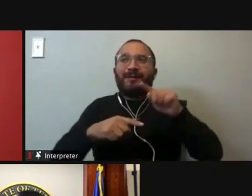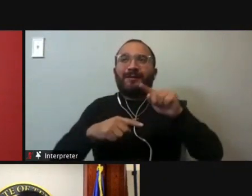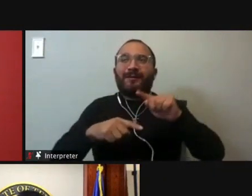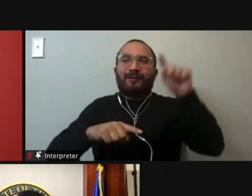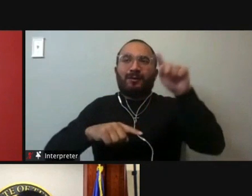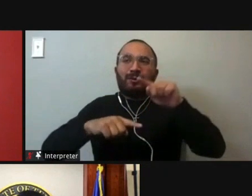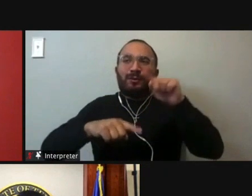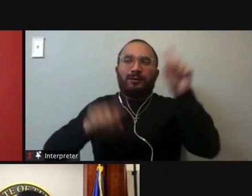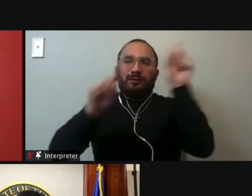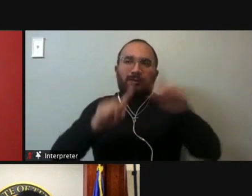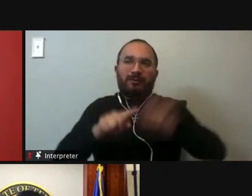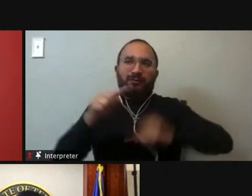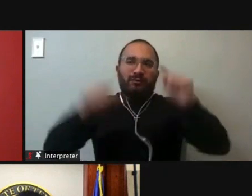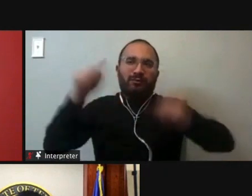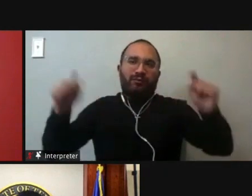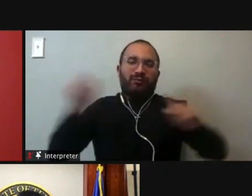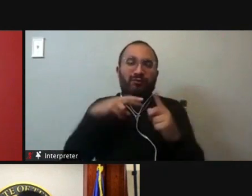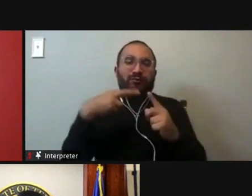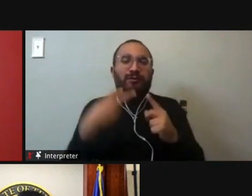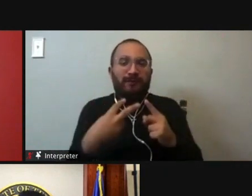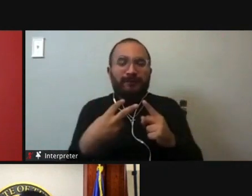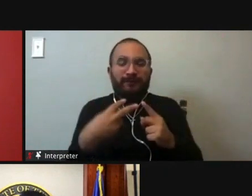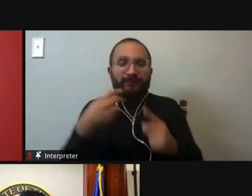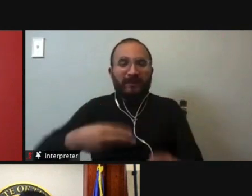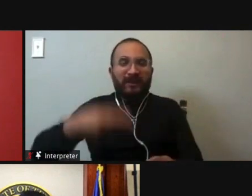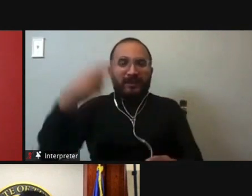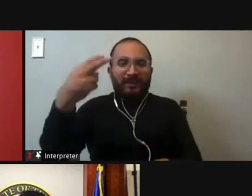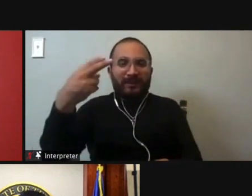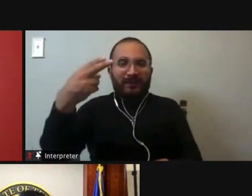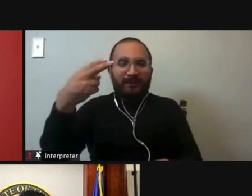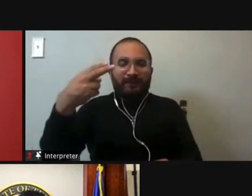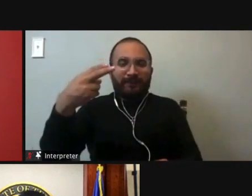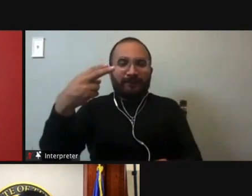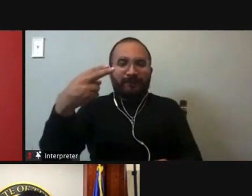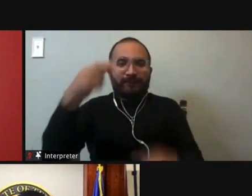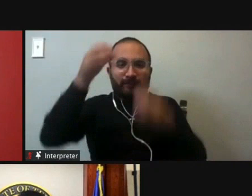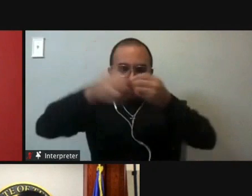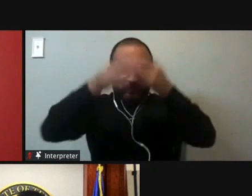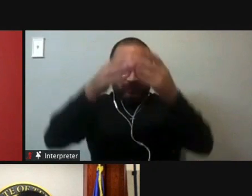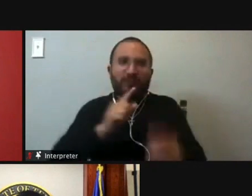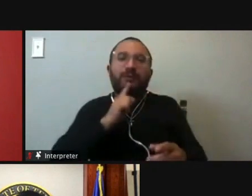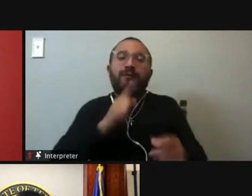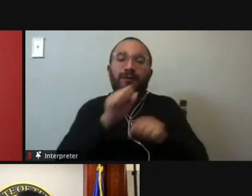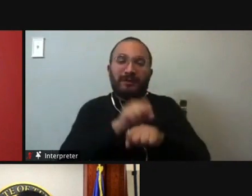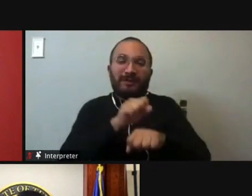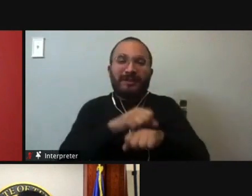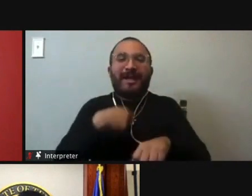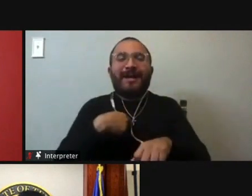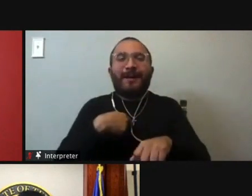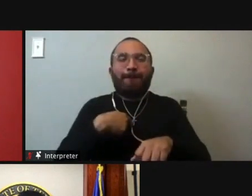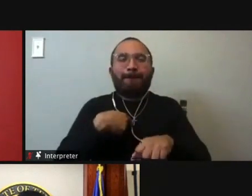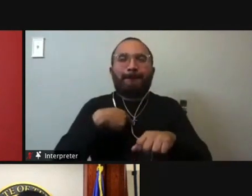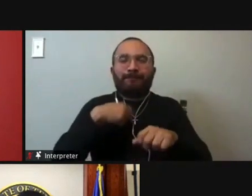perspective. Certainly a jurist is one expected to have knowledge and experience in the law. Uh, I'm a distinguished graduate